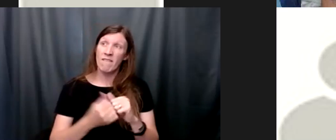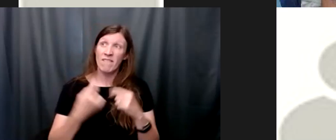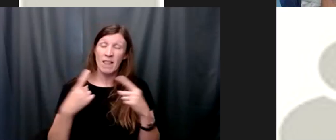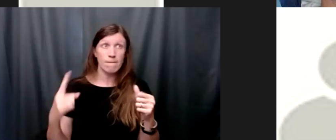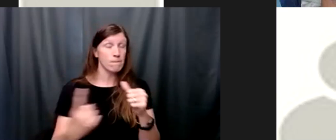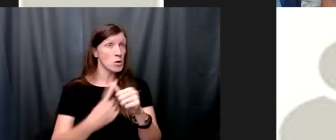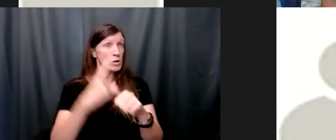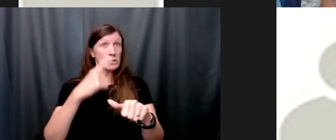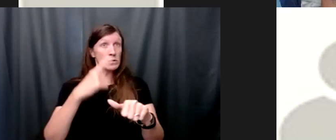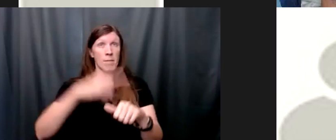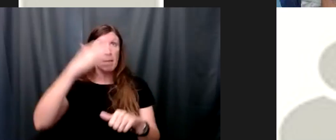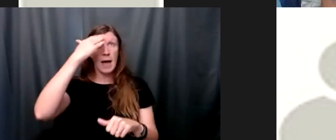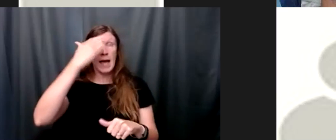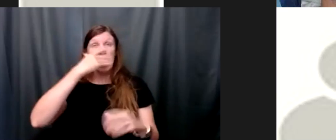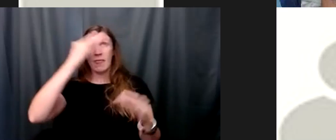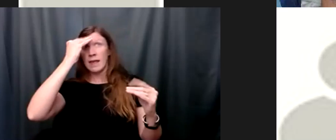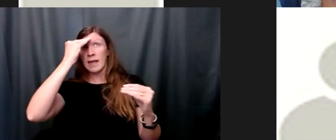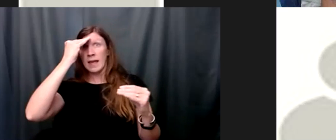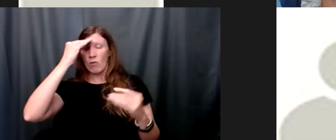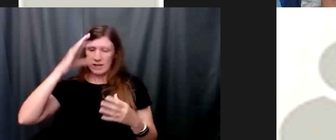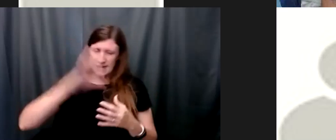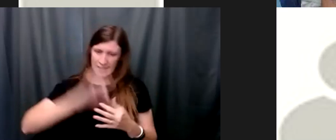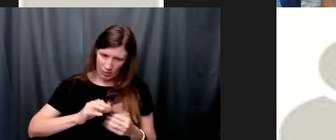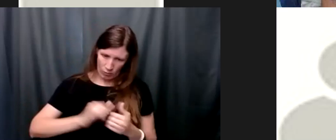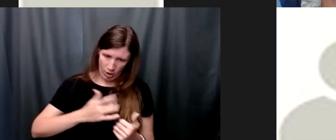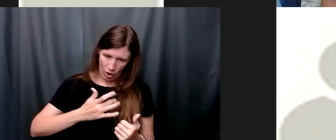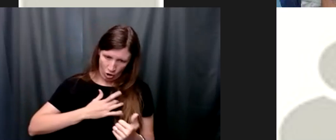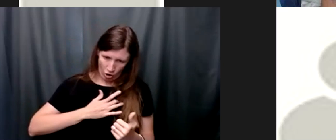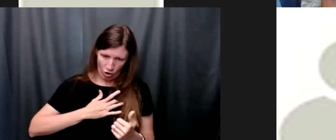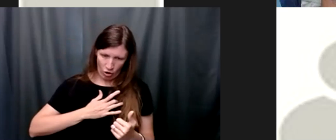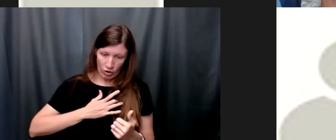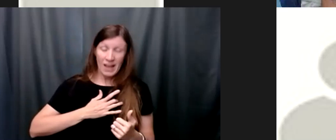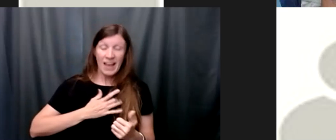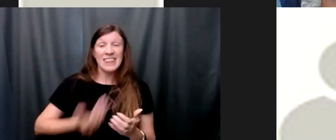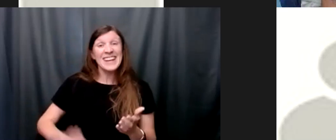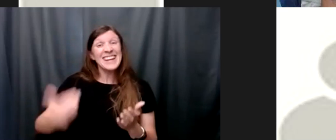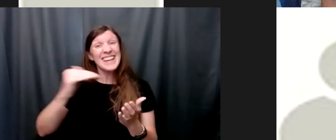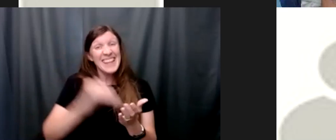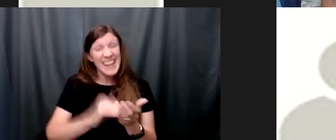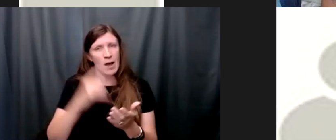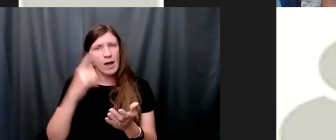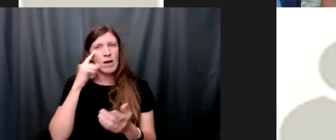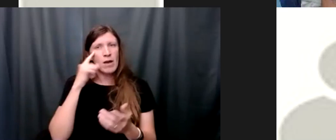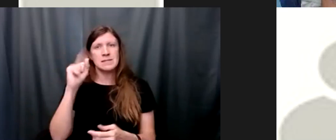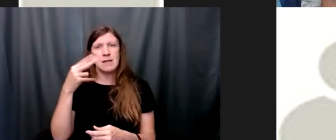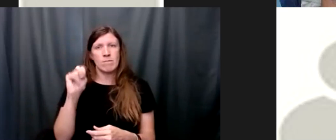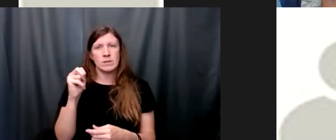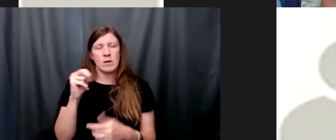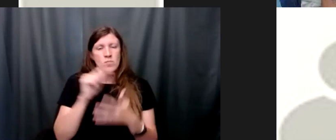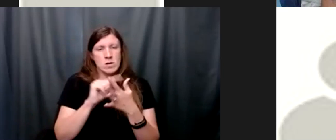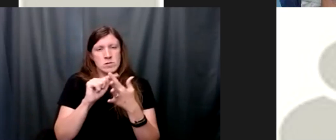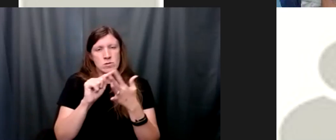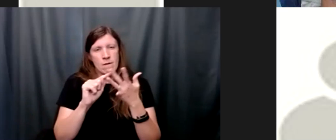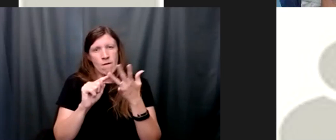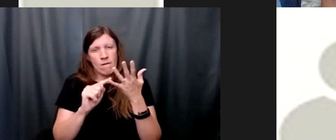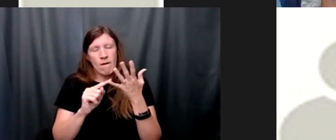and it was on the fourth time through that i actually began to understand as i was trying to help other guys find the